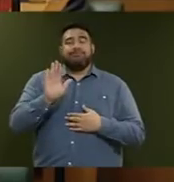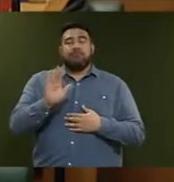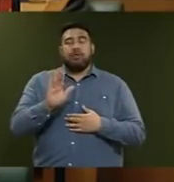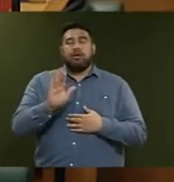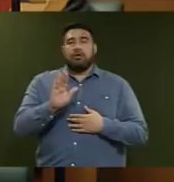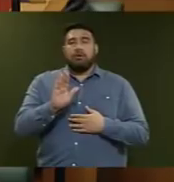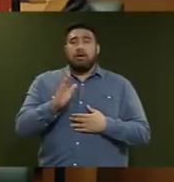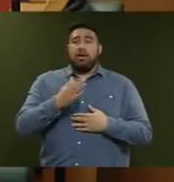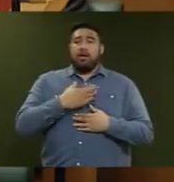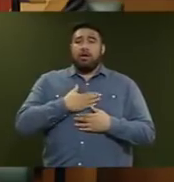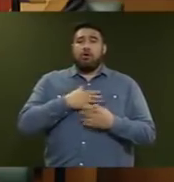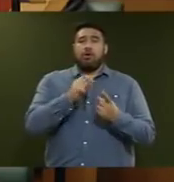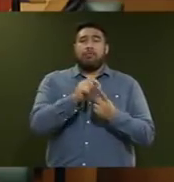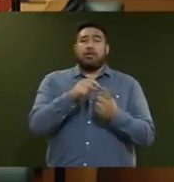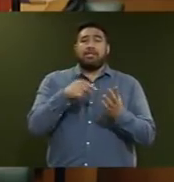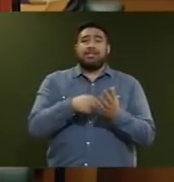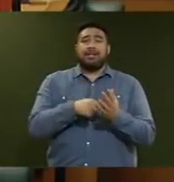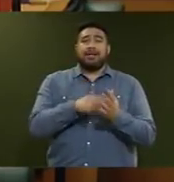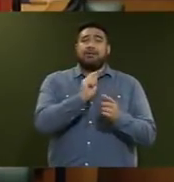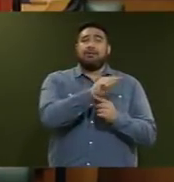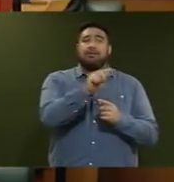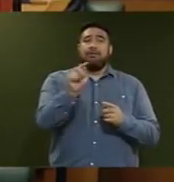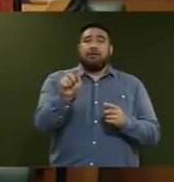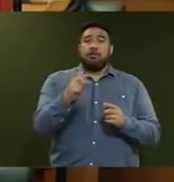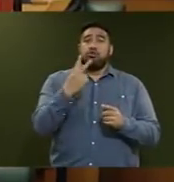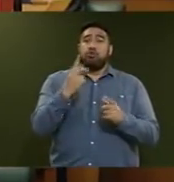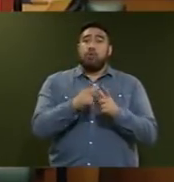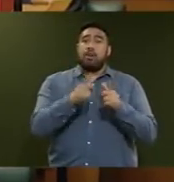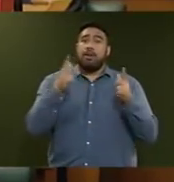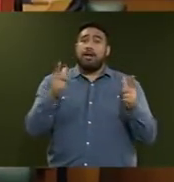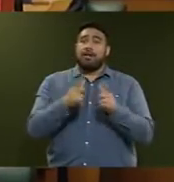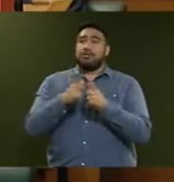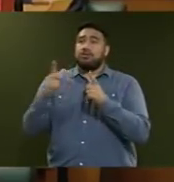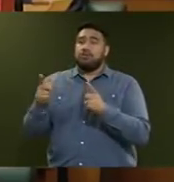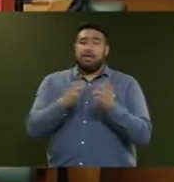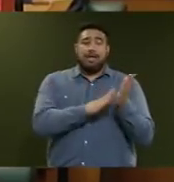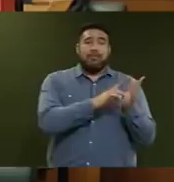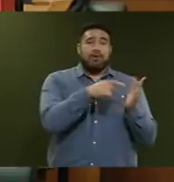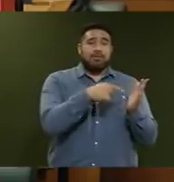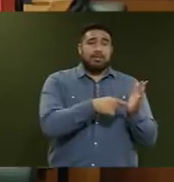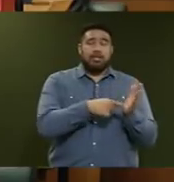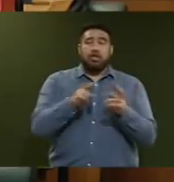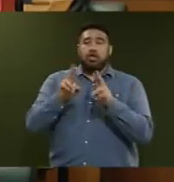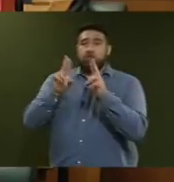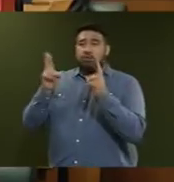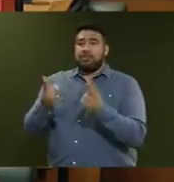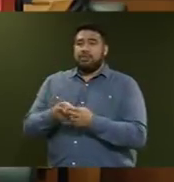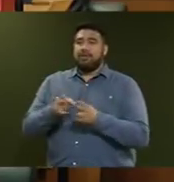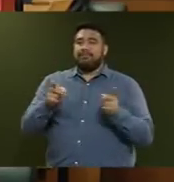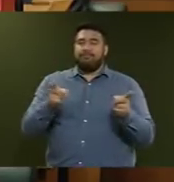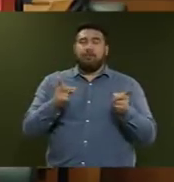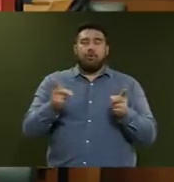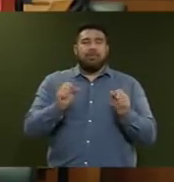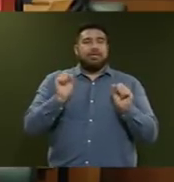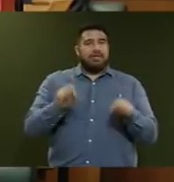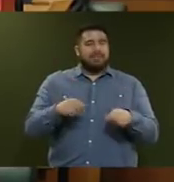of our polytechnics, in particular the two large polytechnics in Auckland, MIT and Unitech, are very dependent on